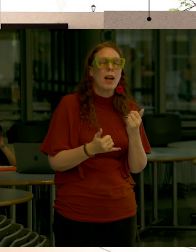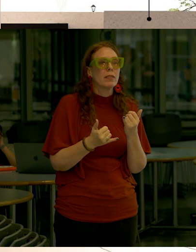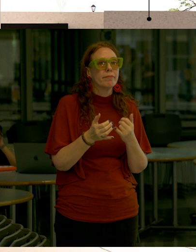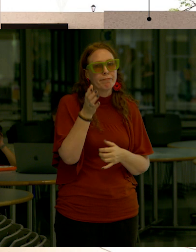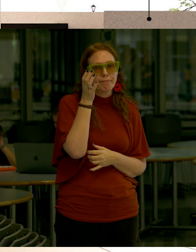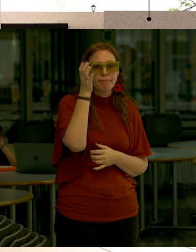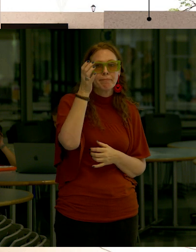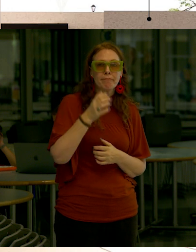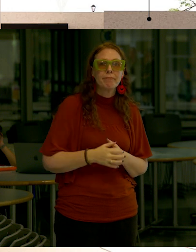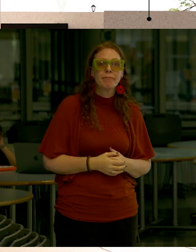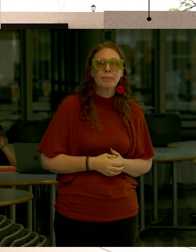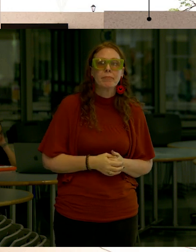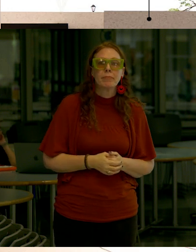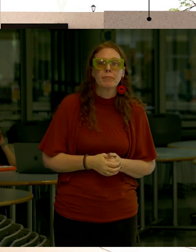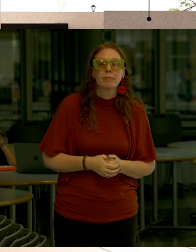at the street end